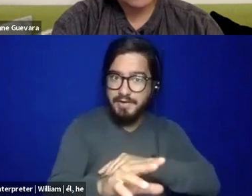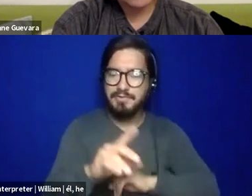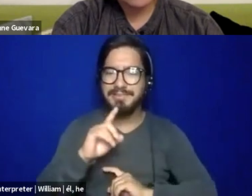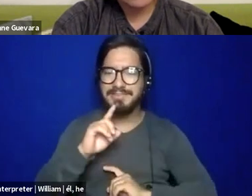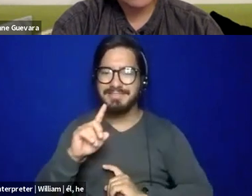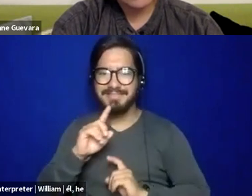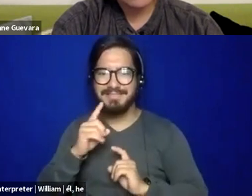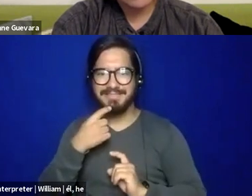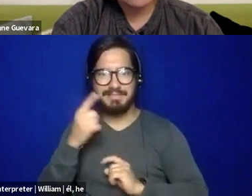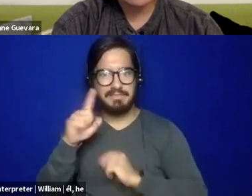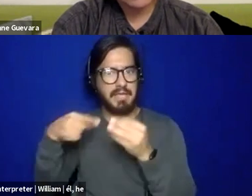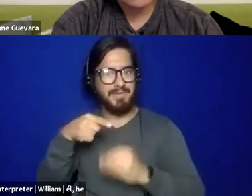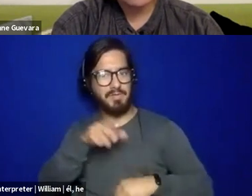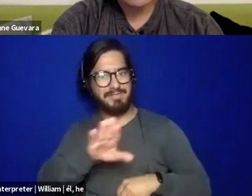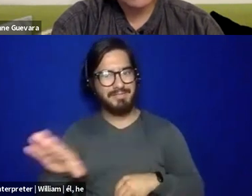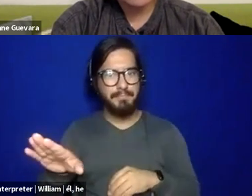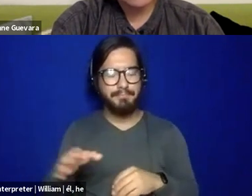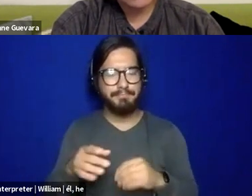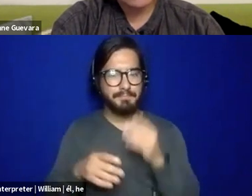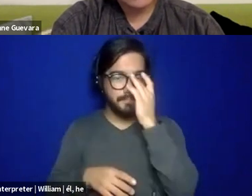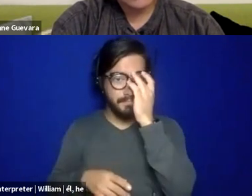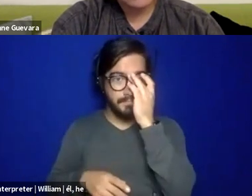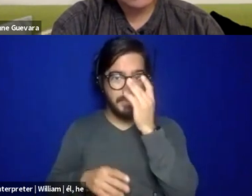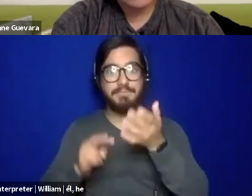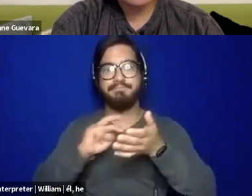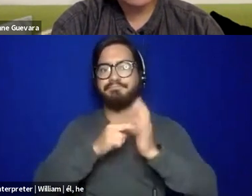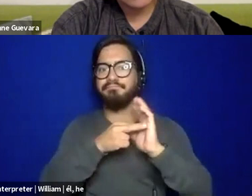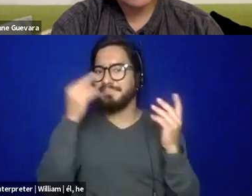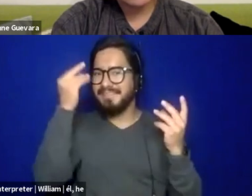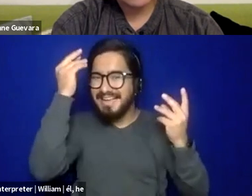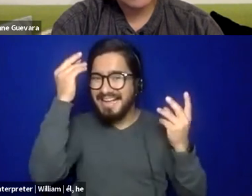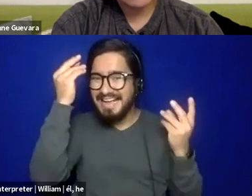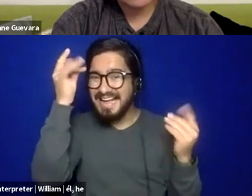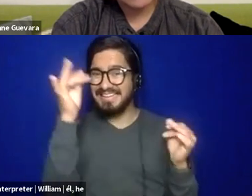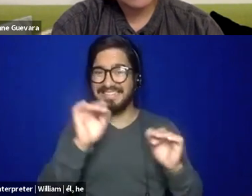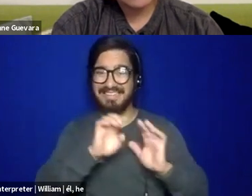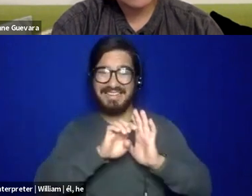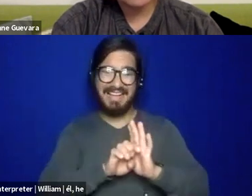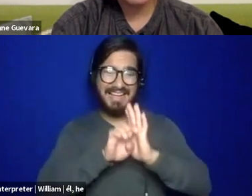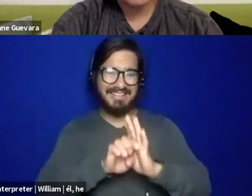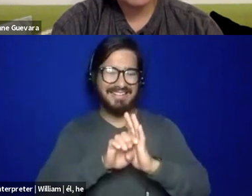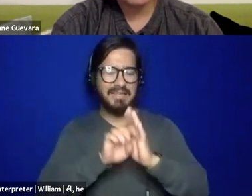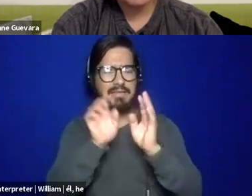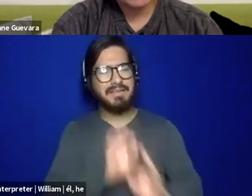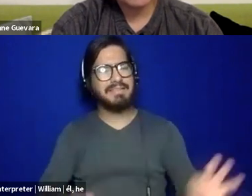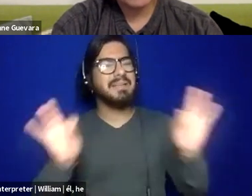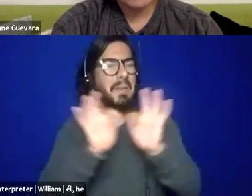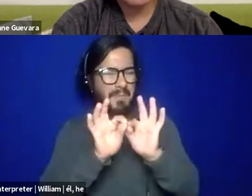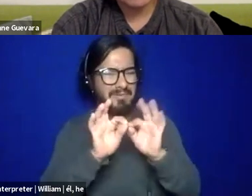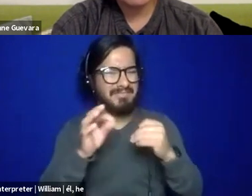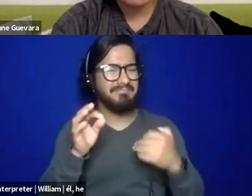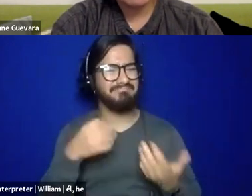right? And so I think that ethics are so essential, but I have my own ethical standards that are actually quite